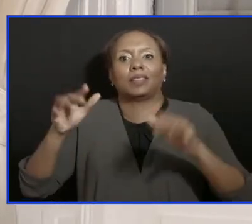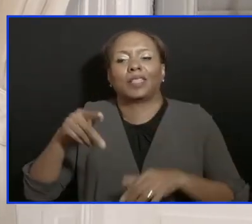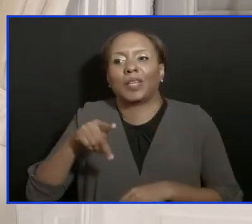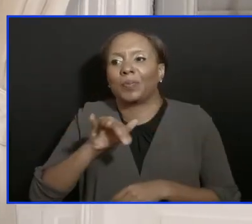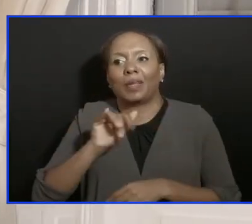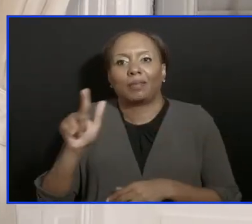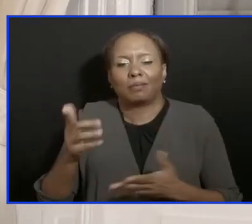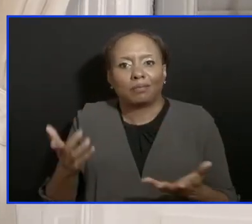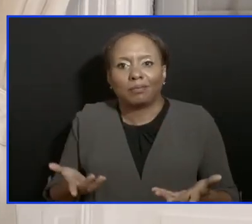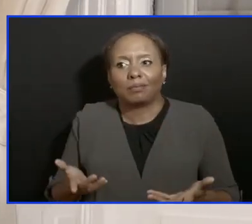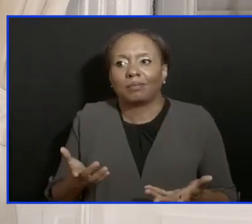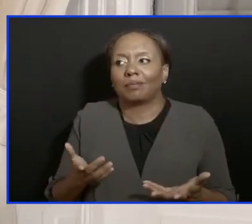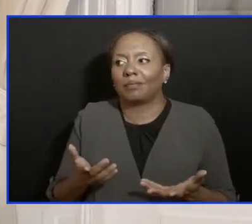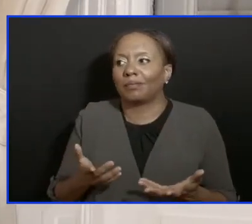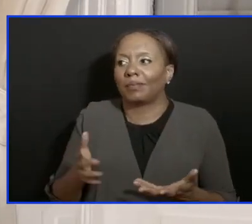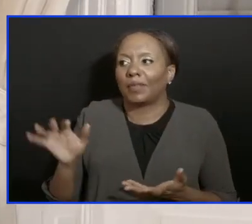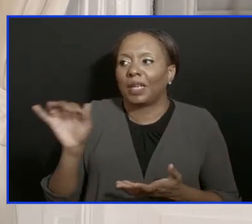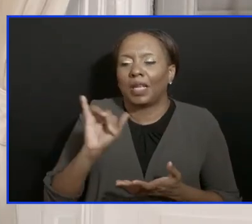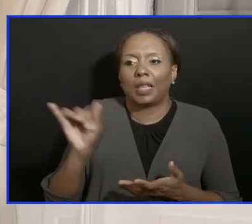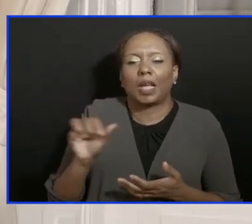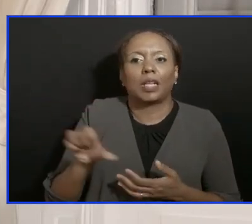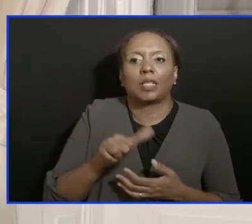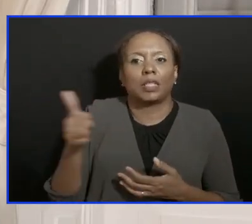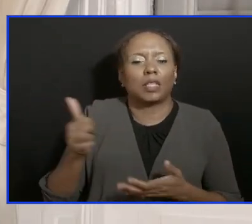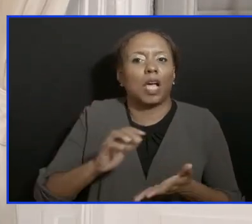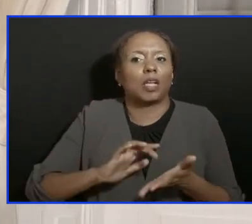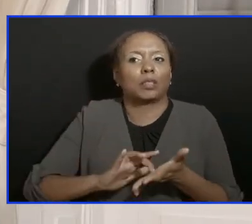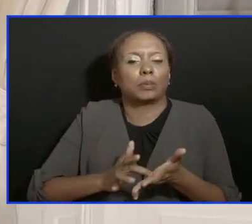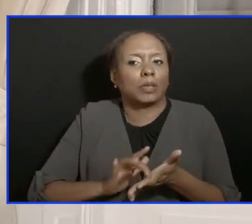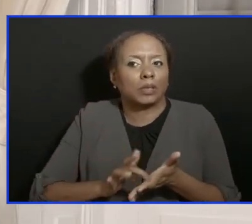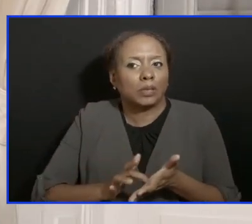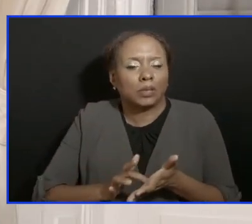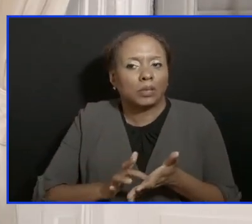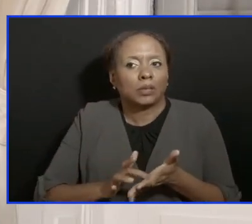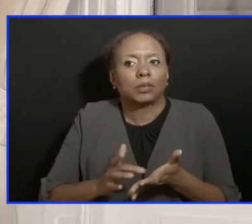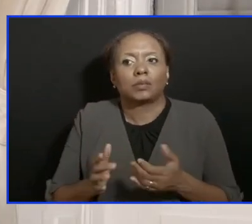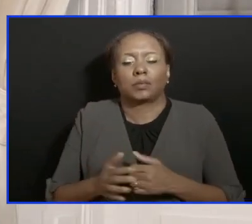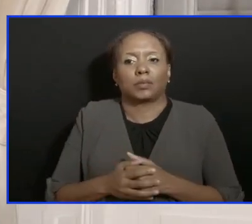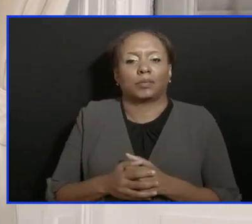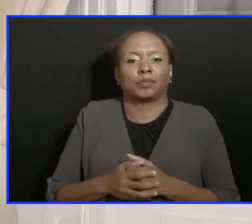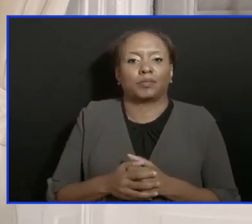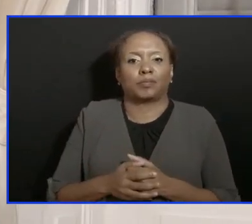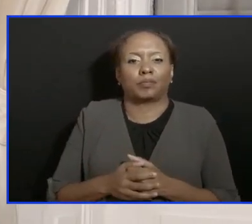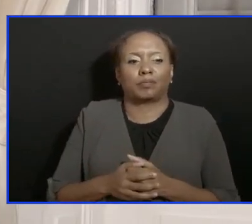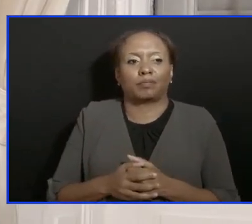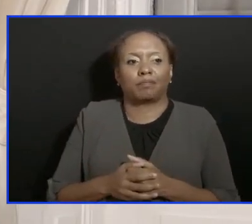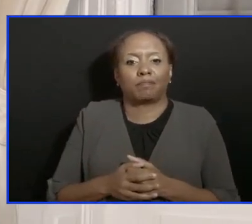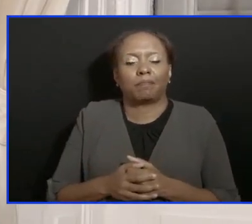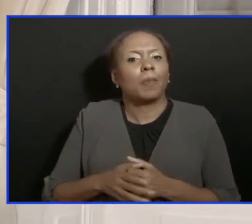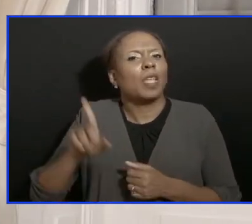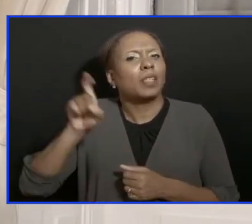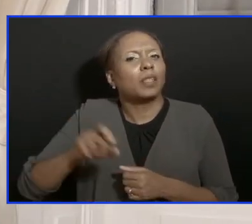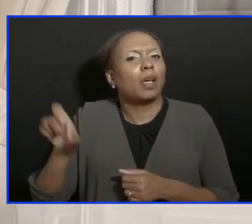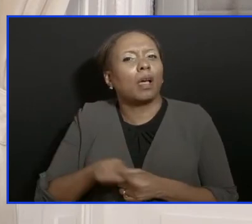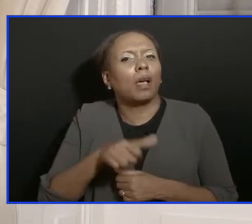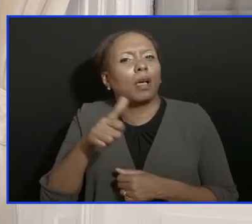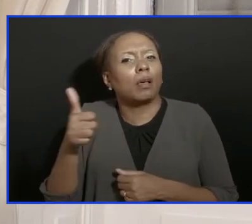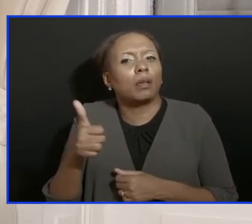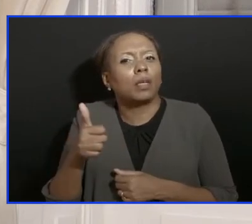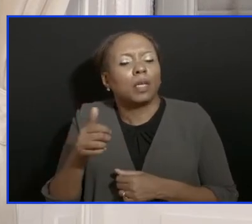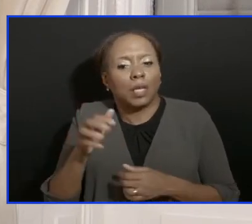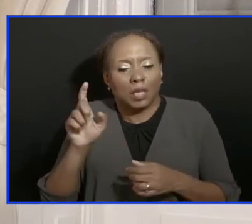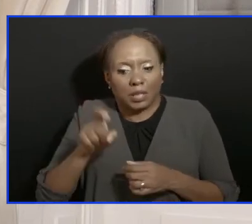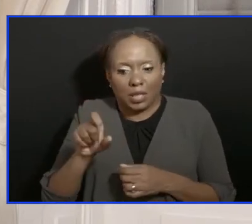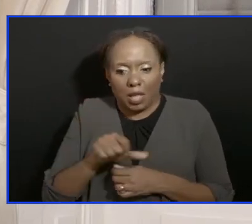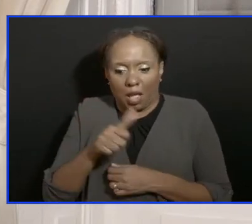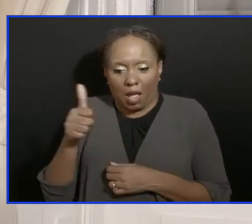closely really to how Remdesivir works. Essentially, the virus requires certain building blocks to make more copies of